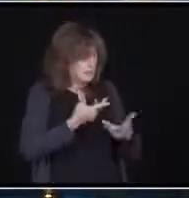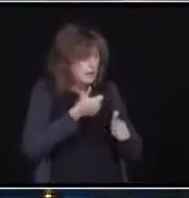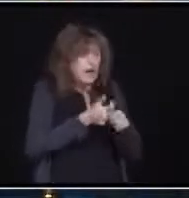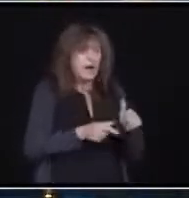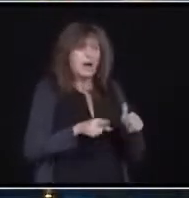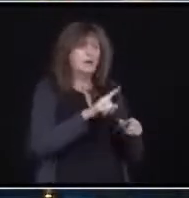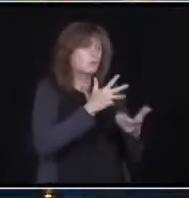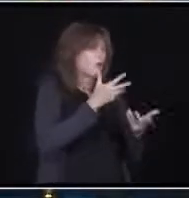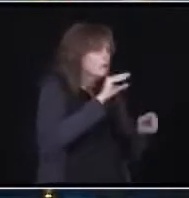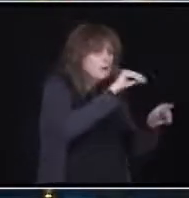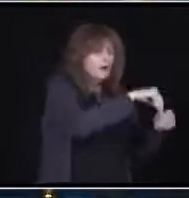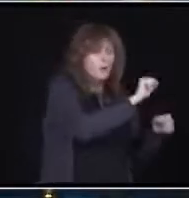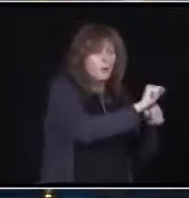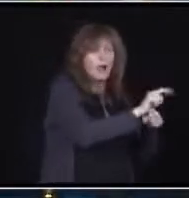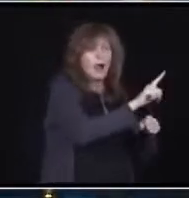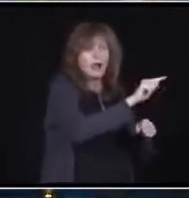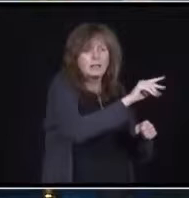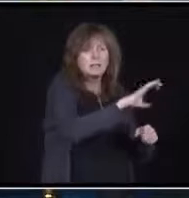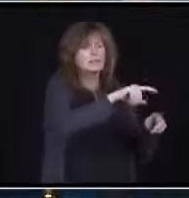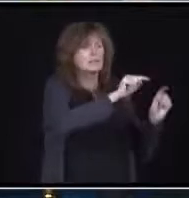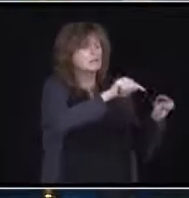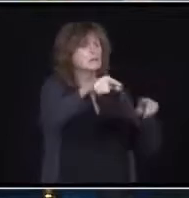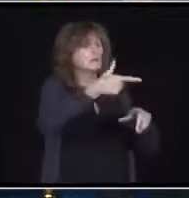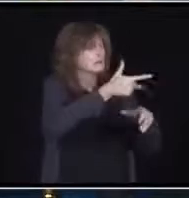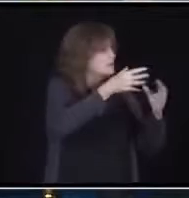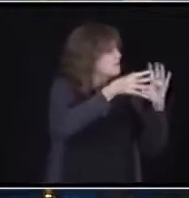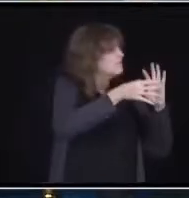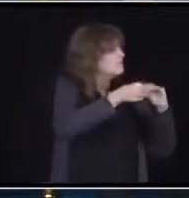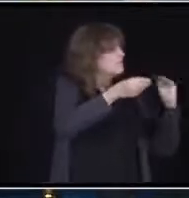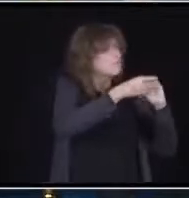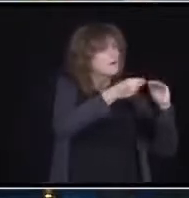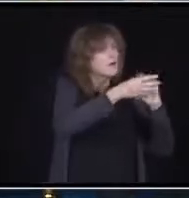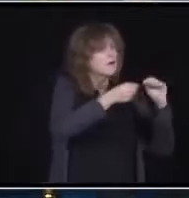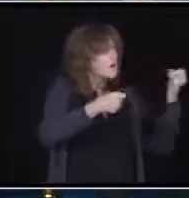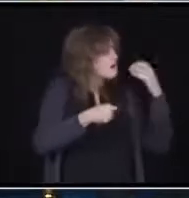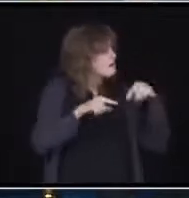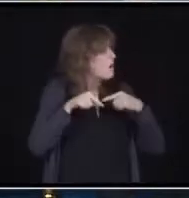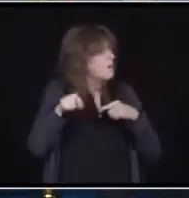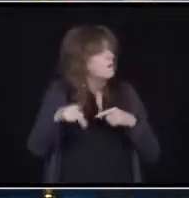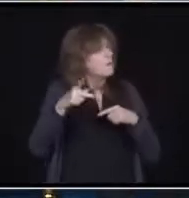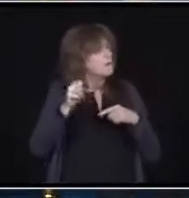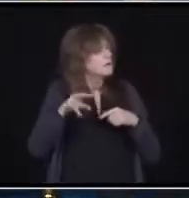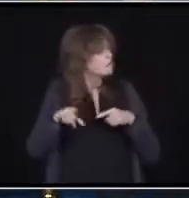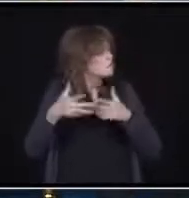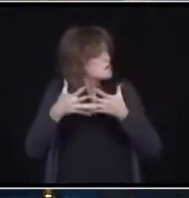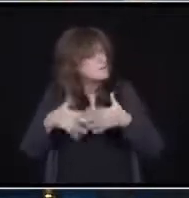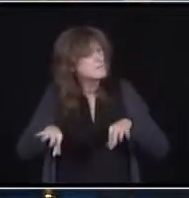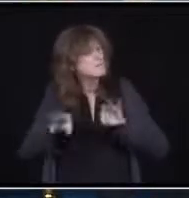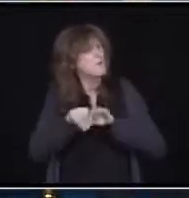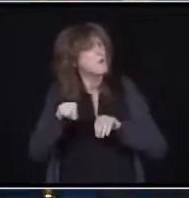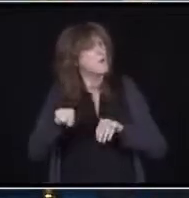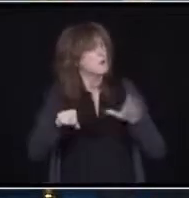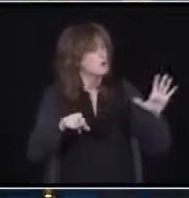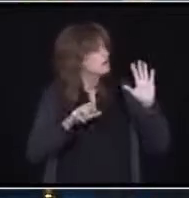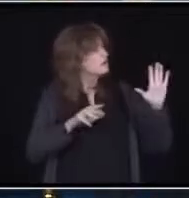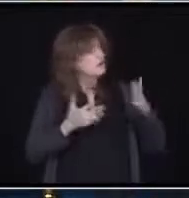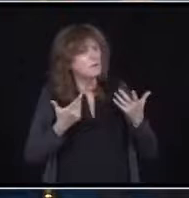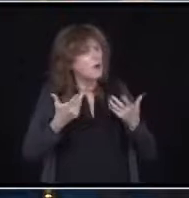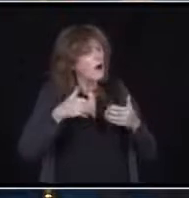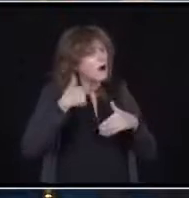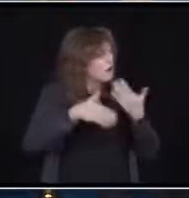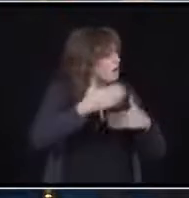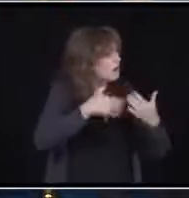families, have stories about their PSWs and how significant they are to their daily lives. Our